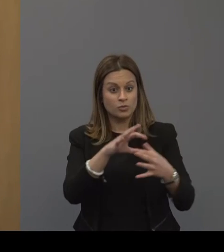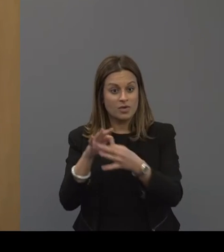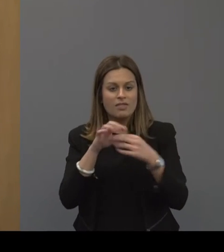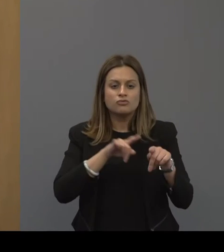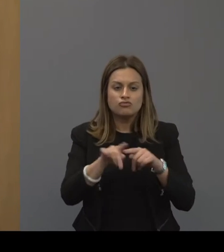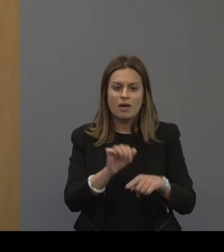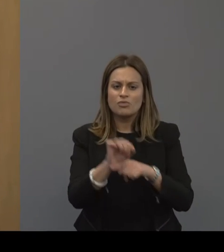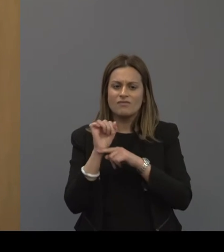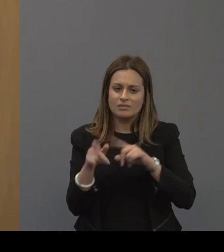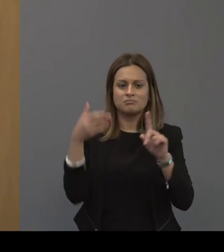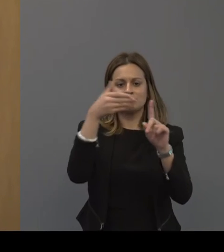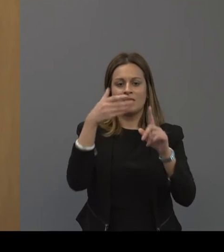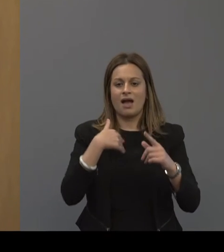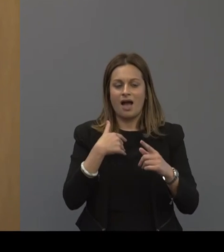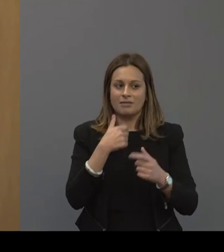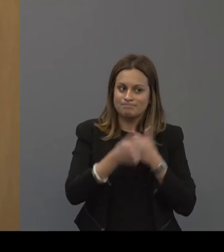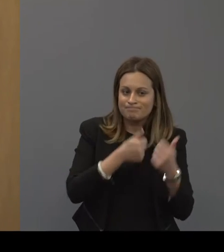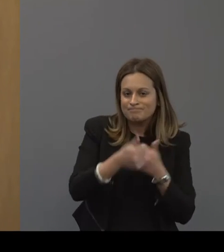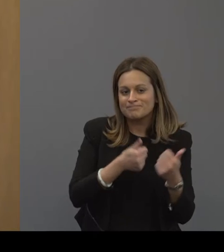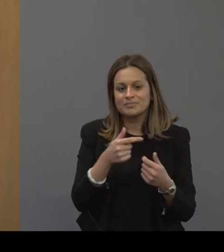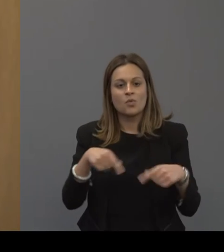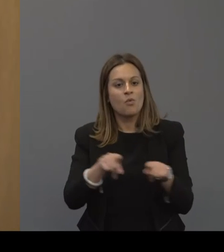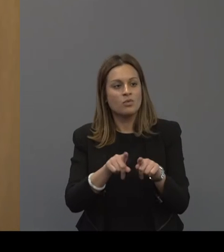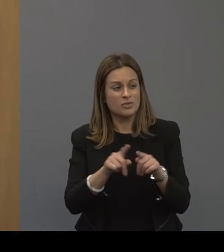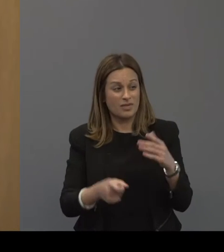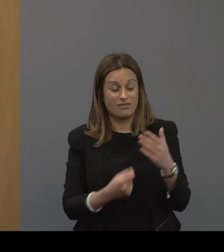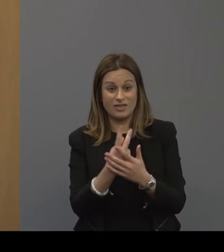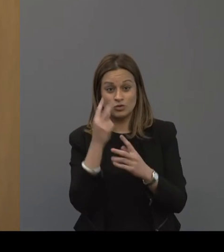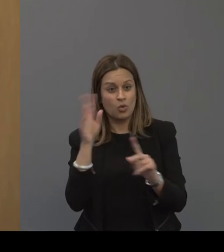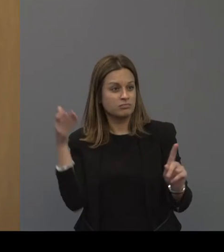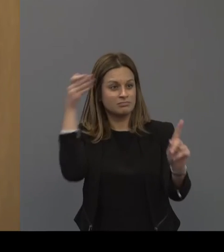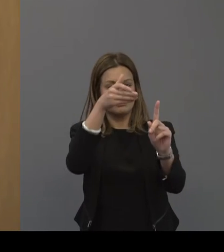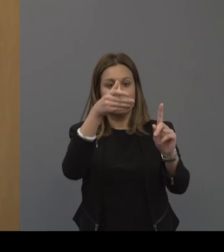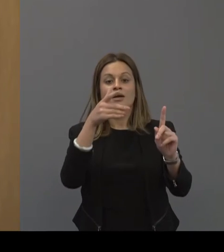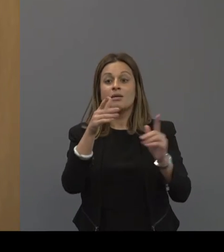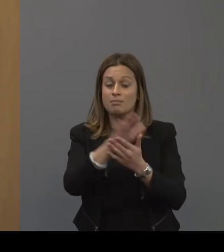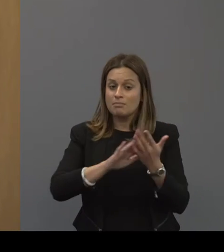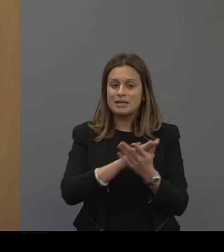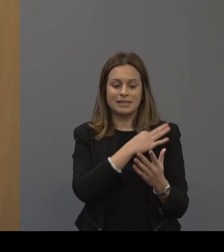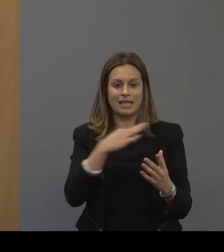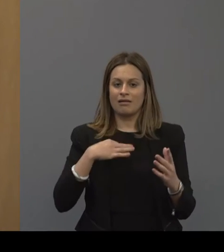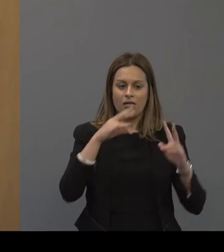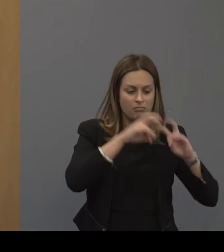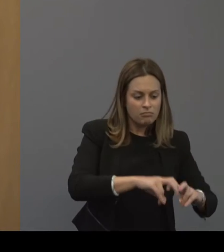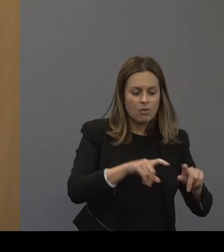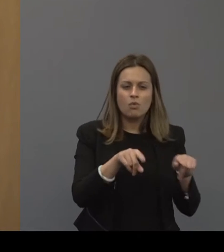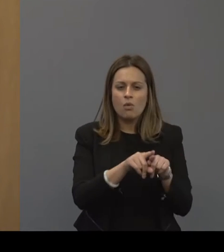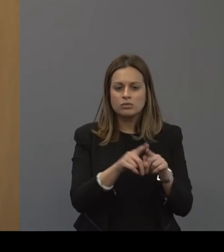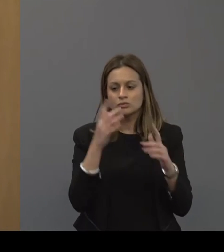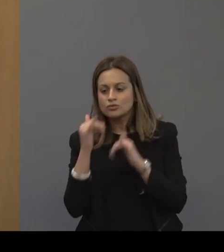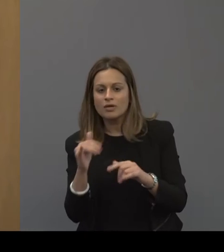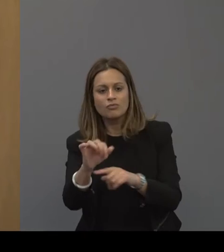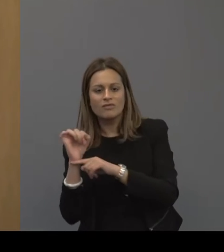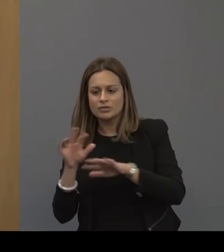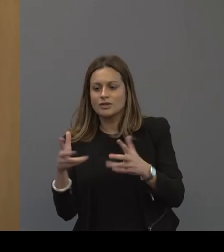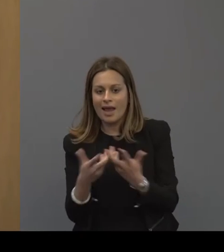prevention is part of it. So I really compliment you on having such a vision to not only look at clinical services but look at prevention